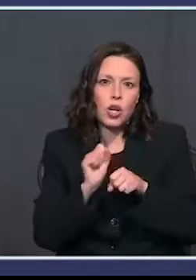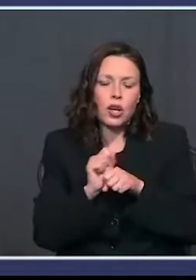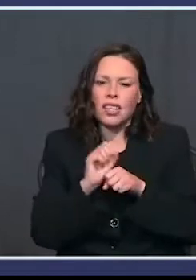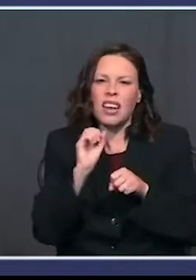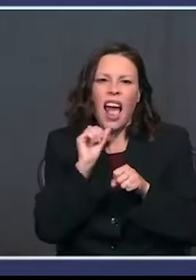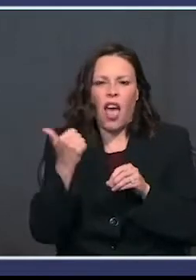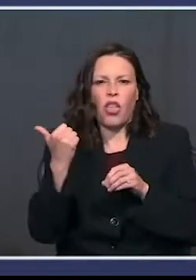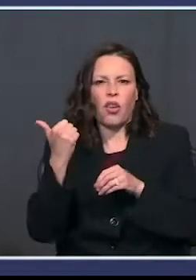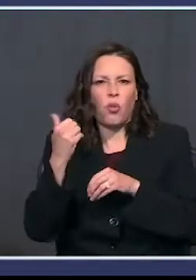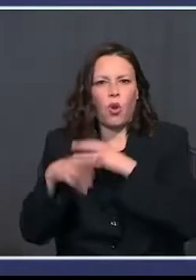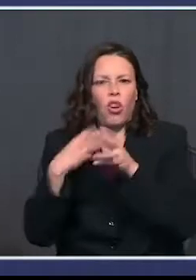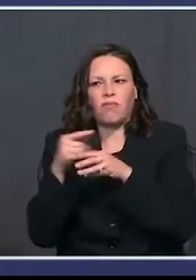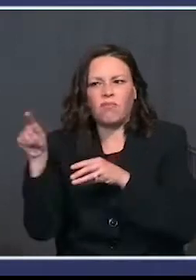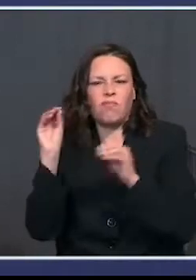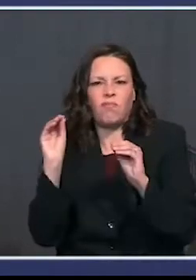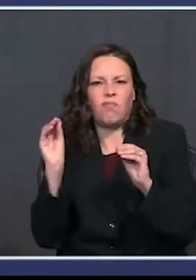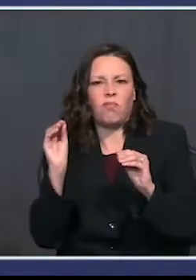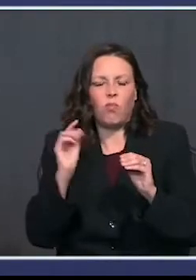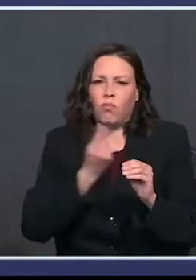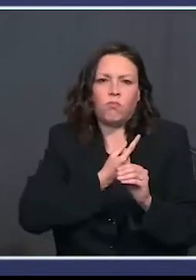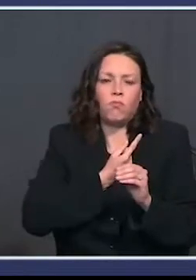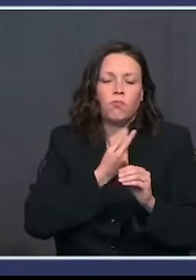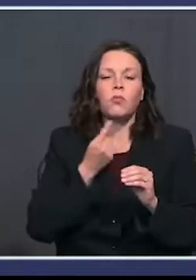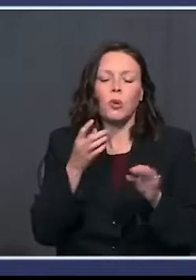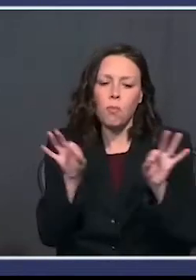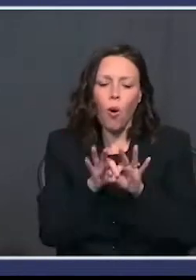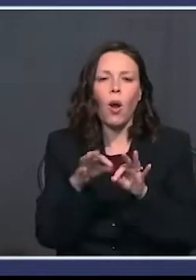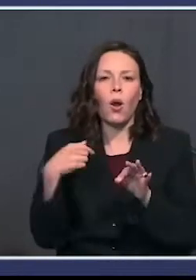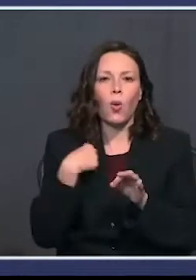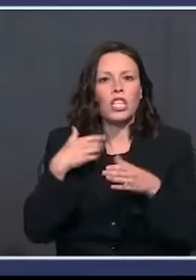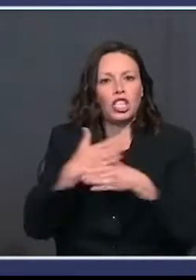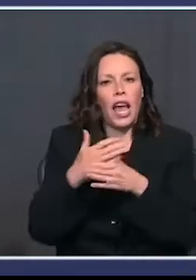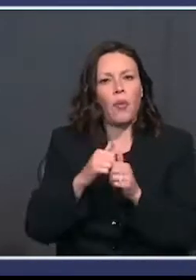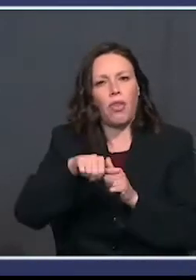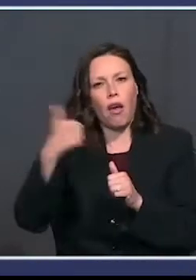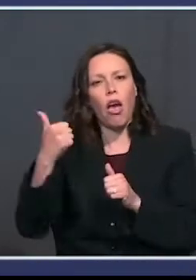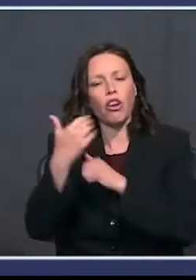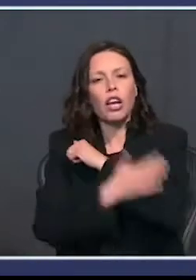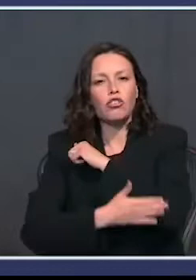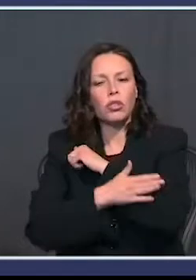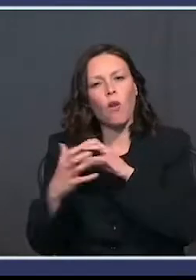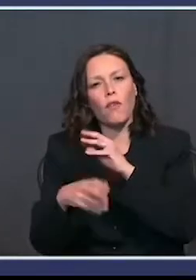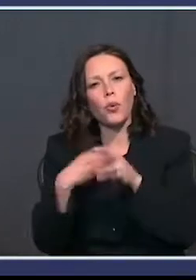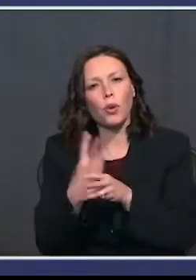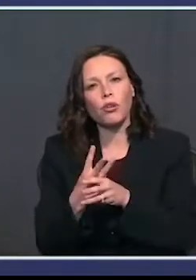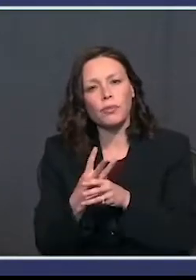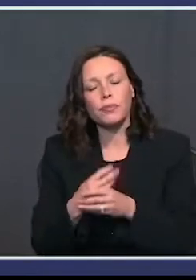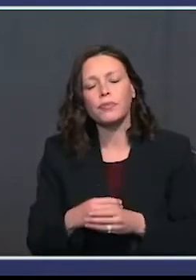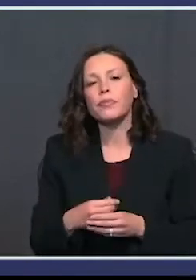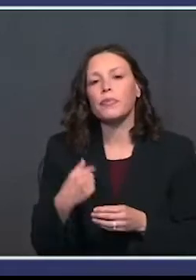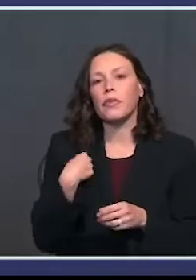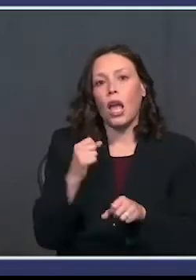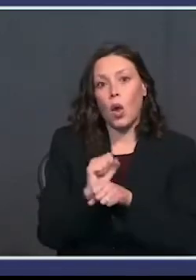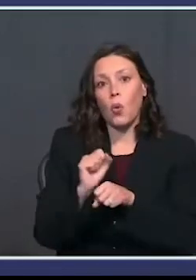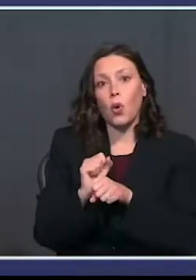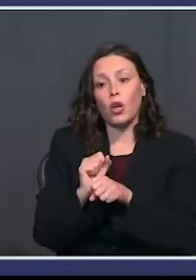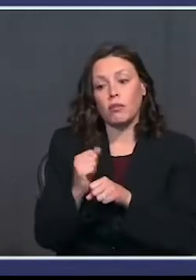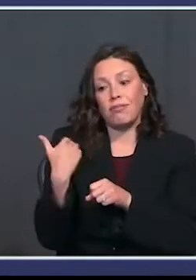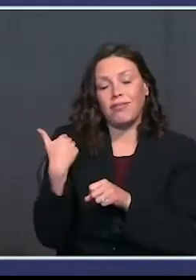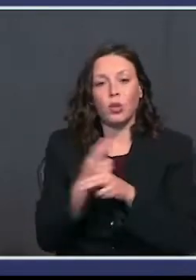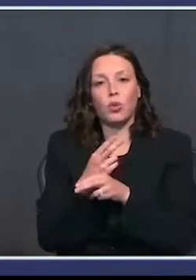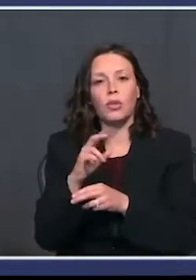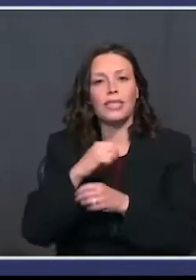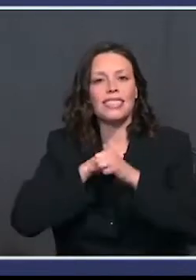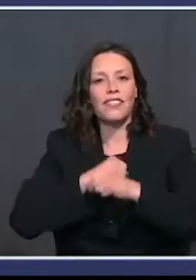the world could have done. And it's very important that we share that with others and other nations. I've worked and invoked the Defense Production